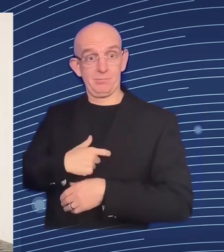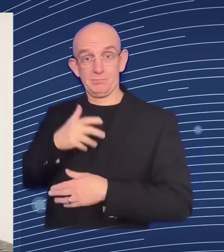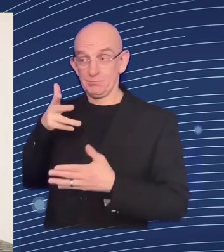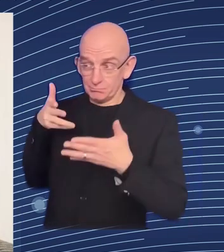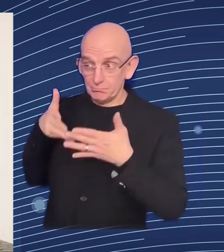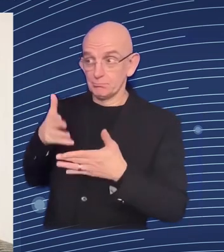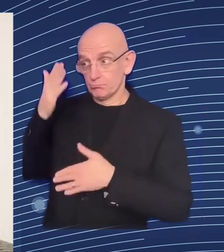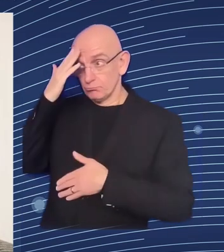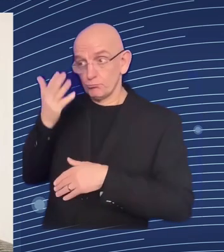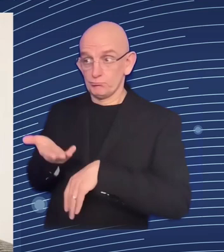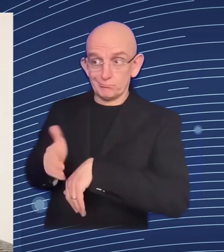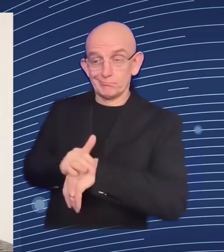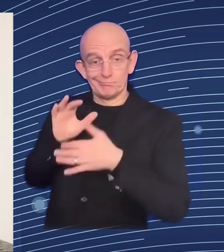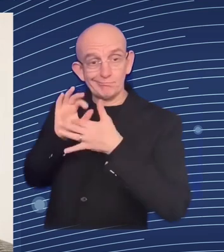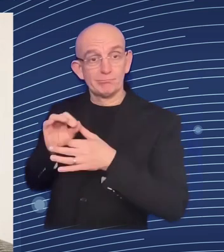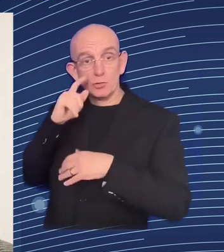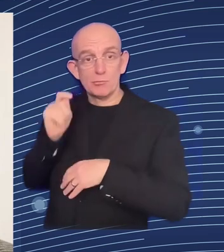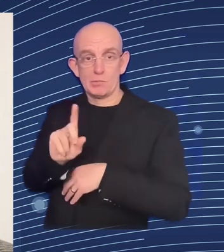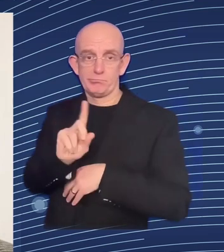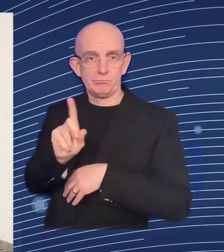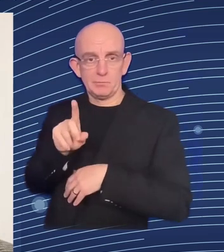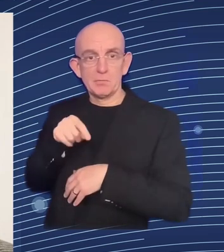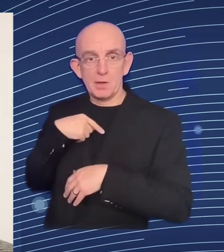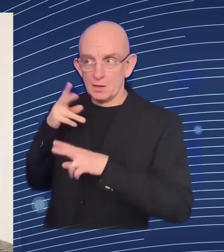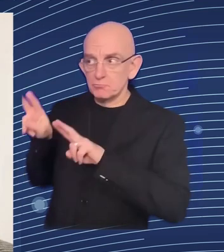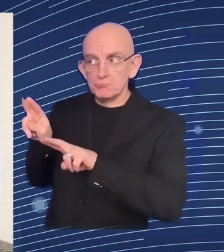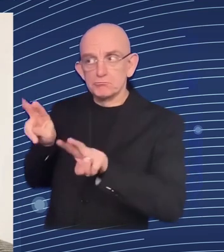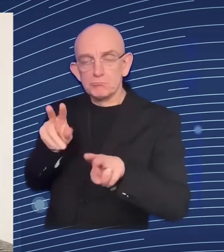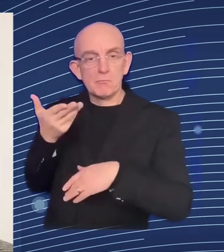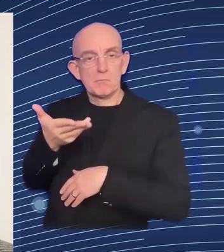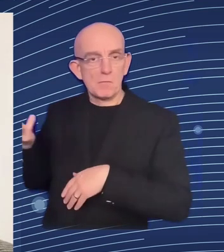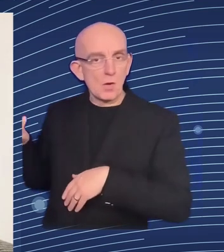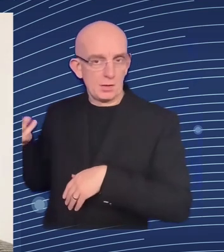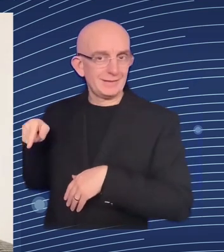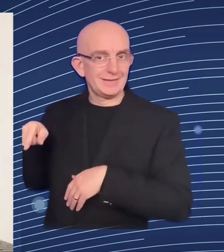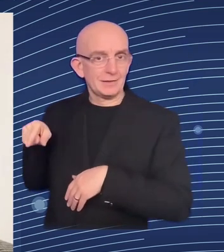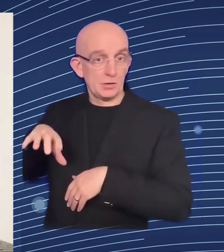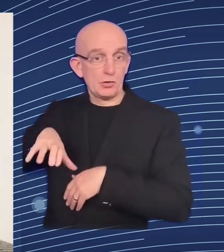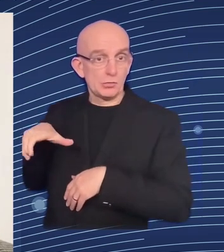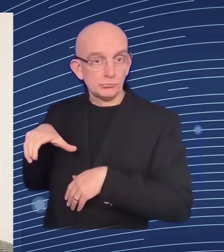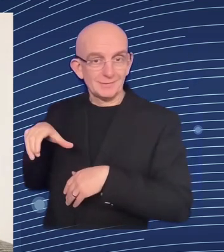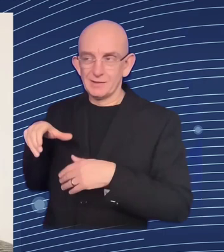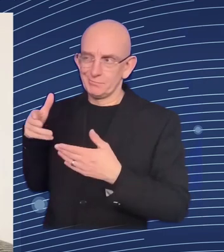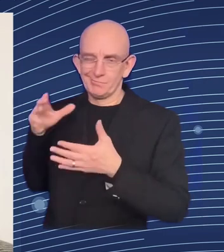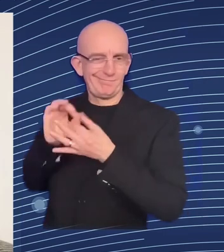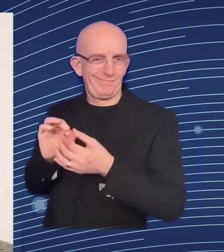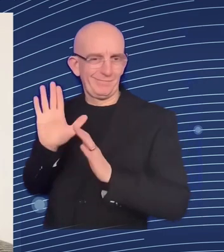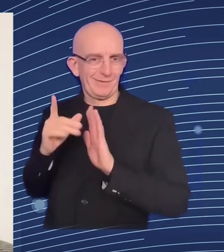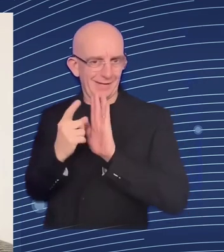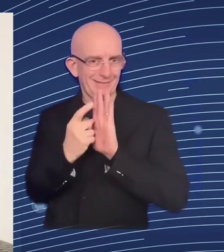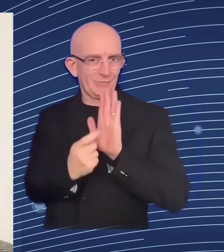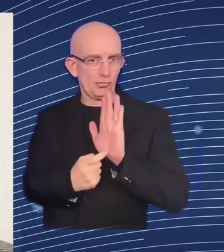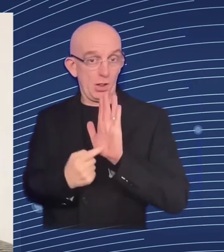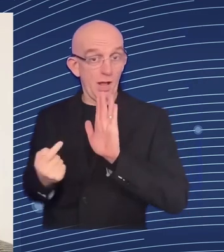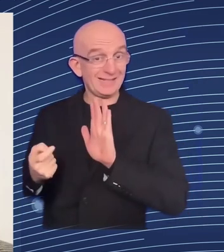digital some way can i would say compare favorably with